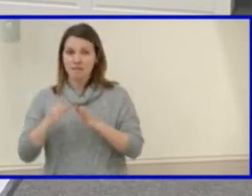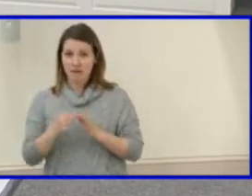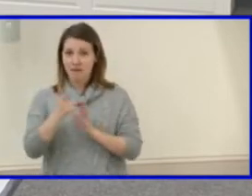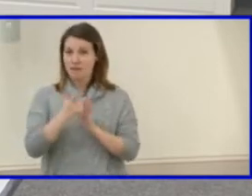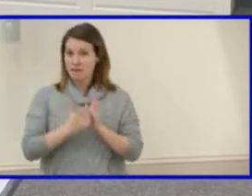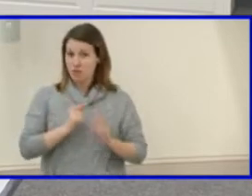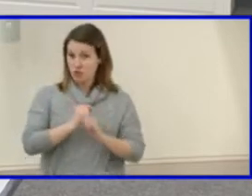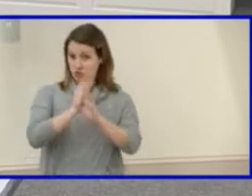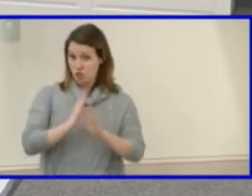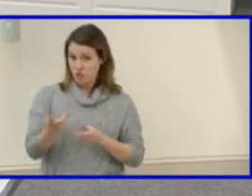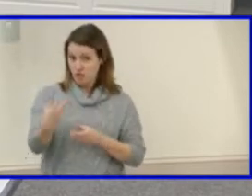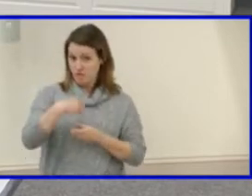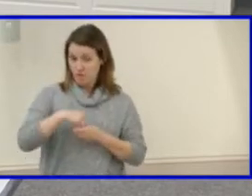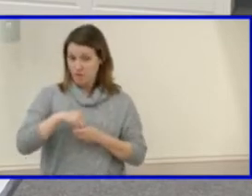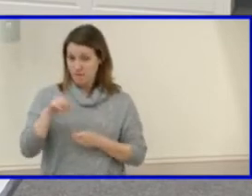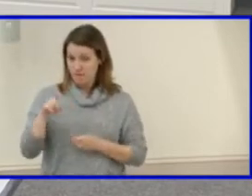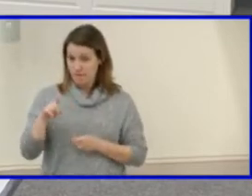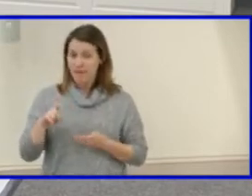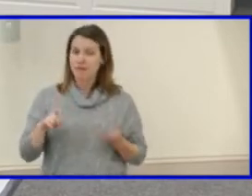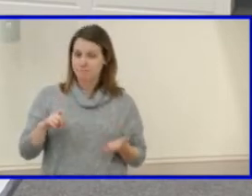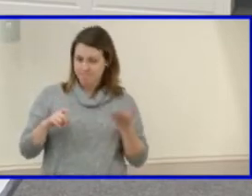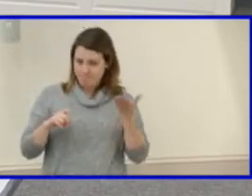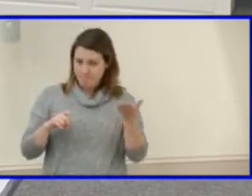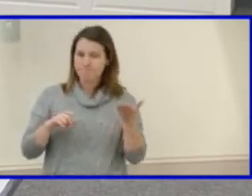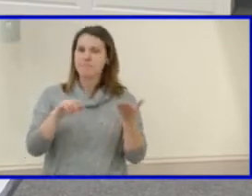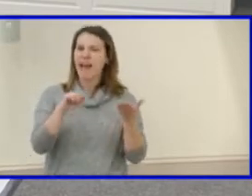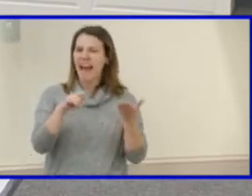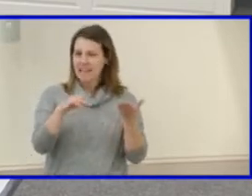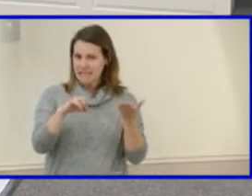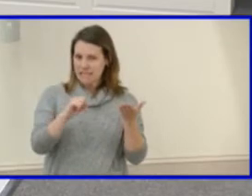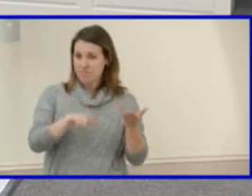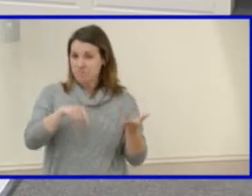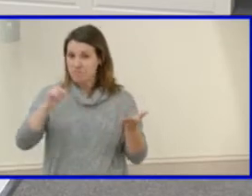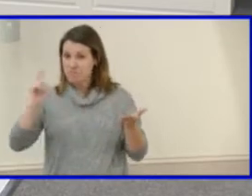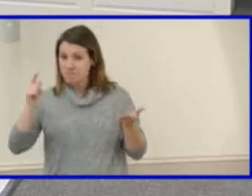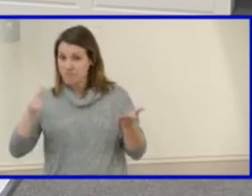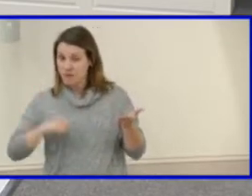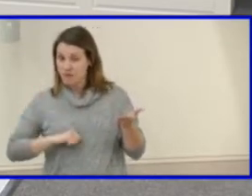guardian involvement? So moved. Moved by Mrs. Atkins. Is there a second?